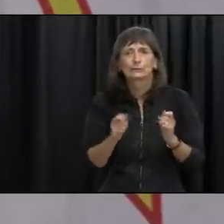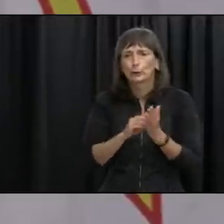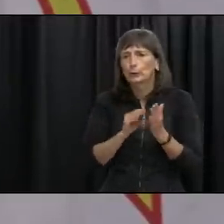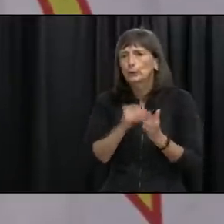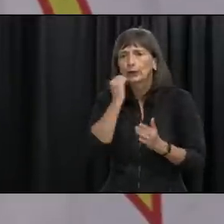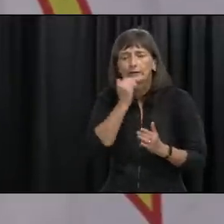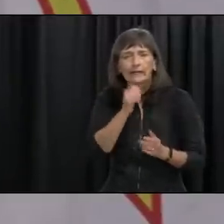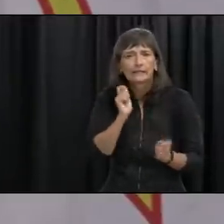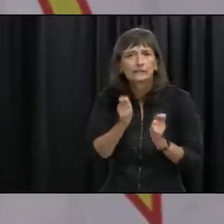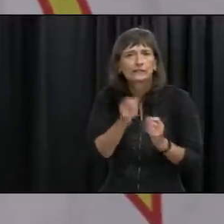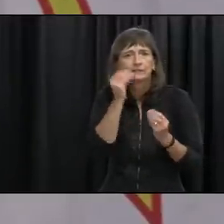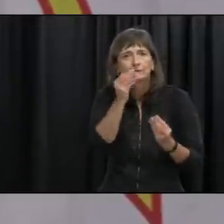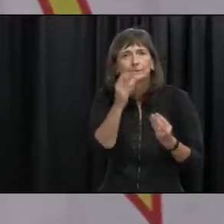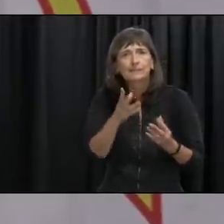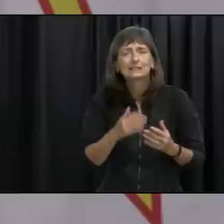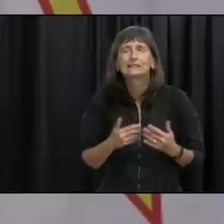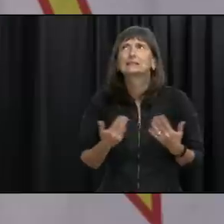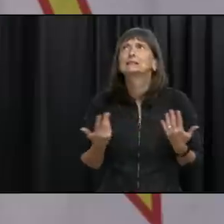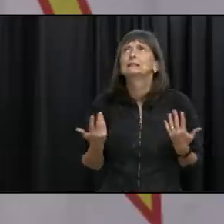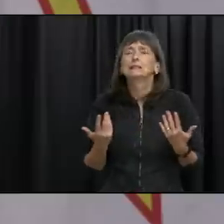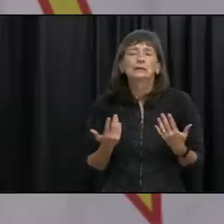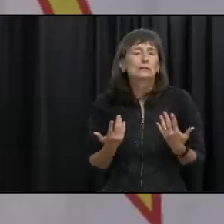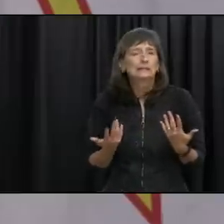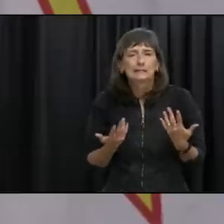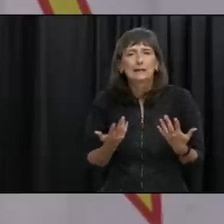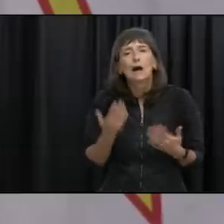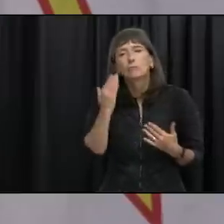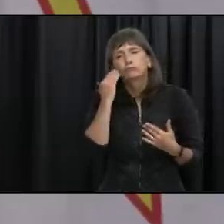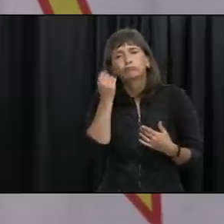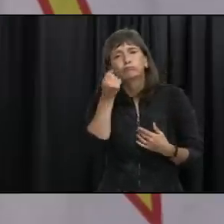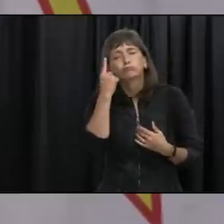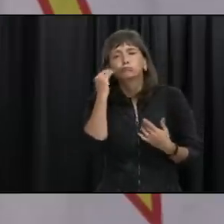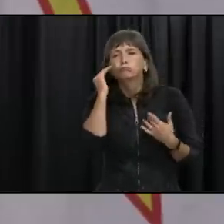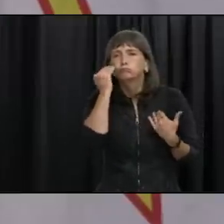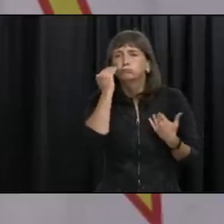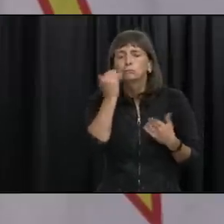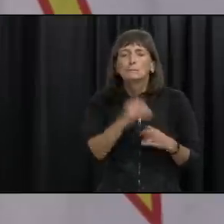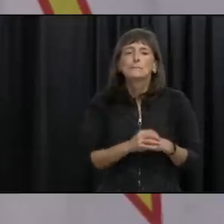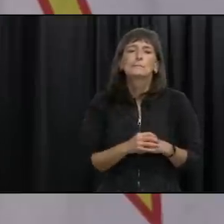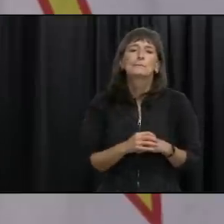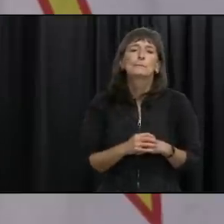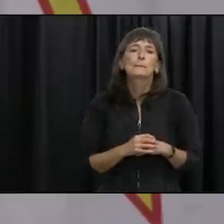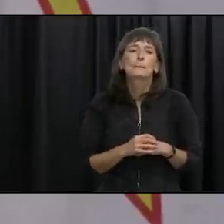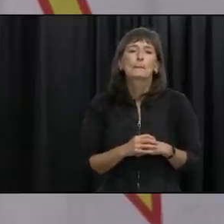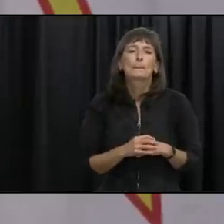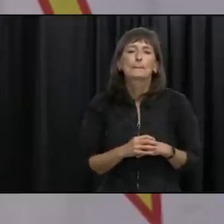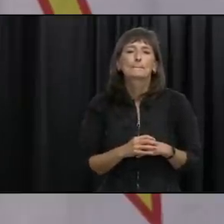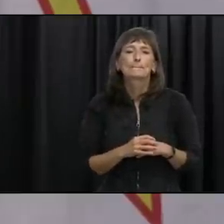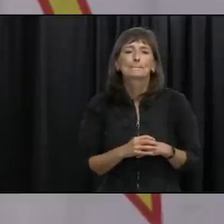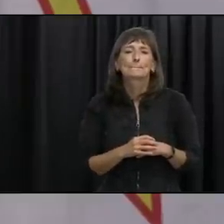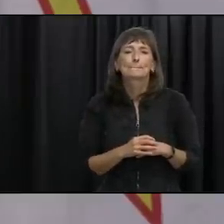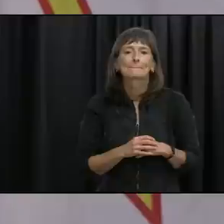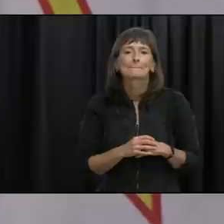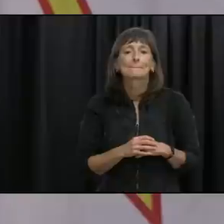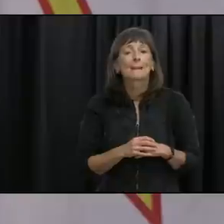something new about it every every couple of weeks but um so when we have and and um as i explained before when we